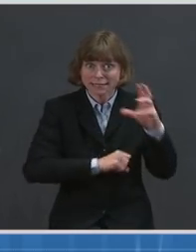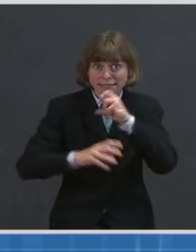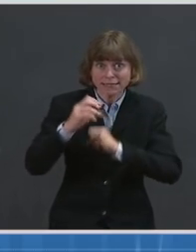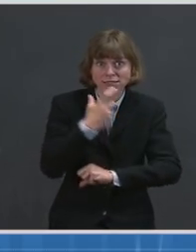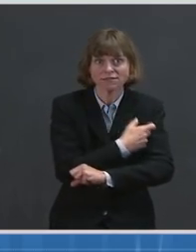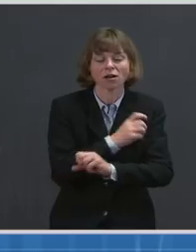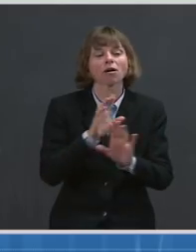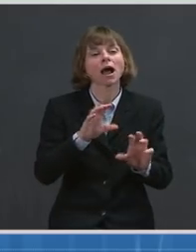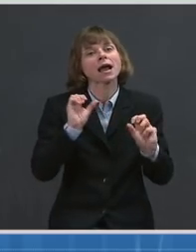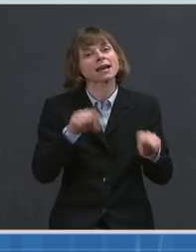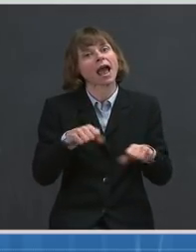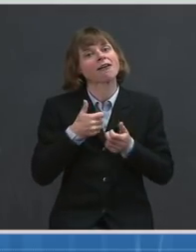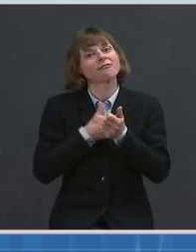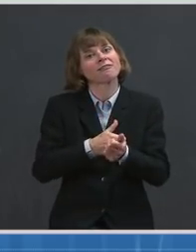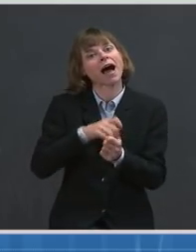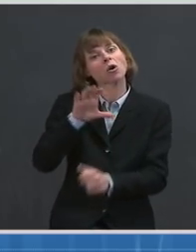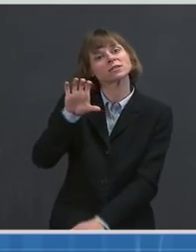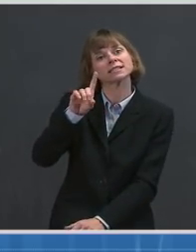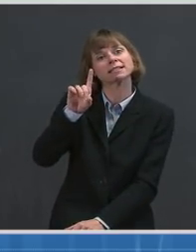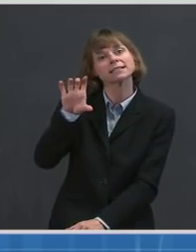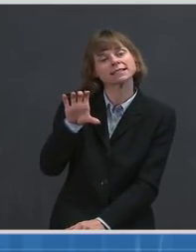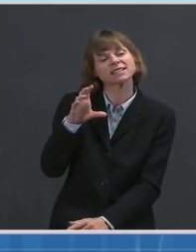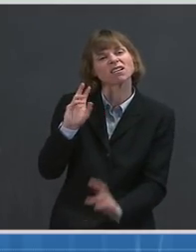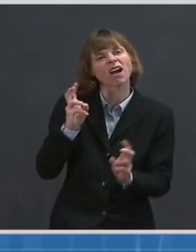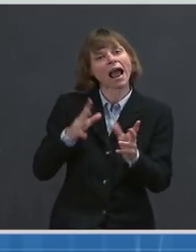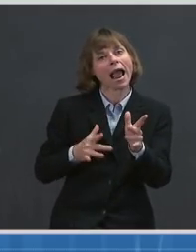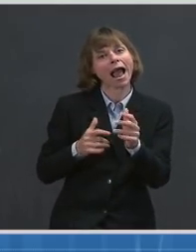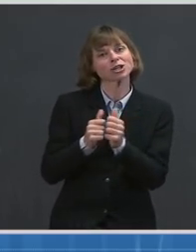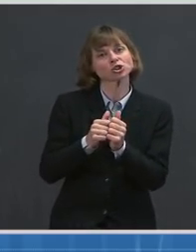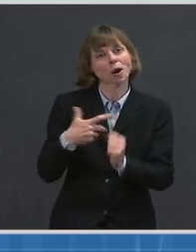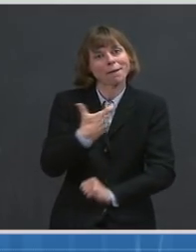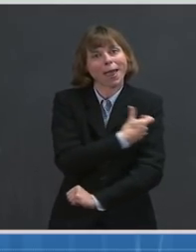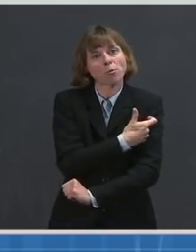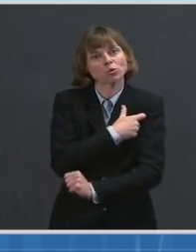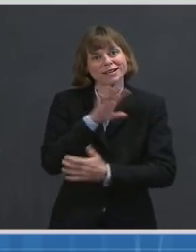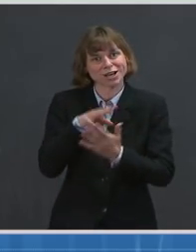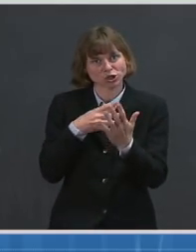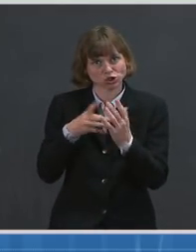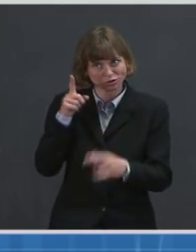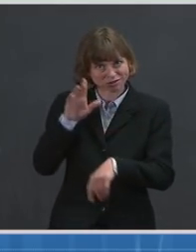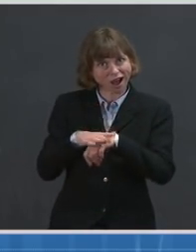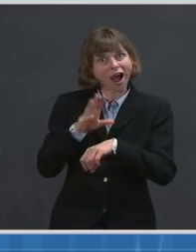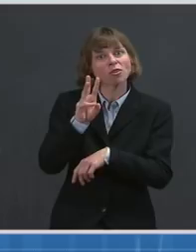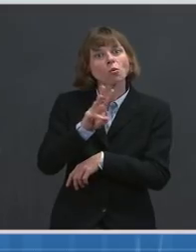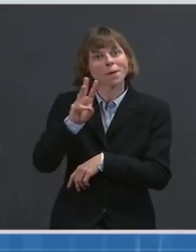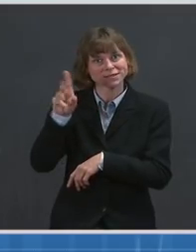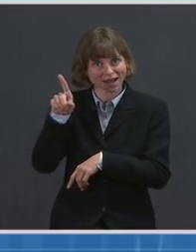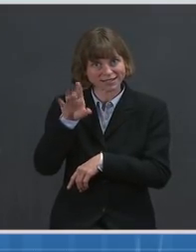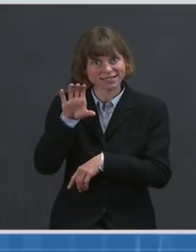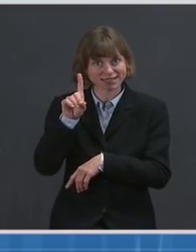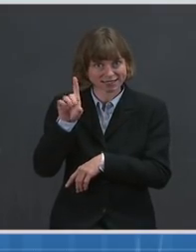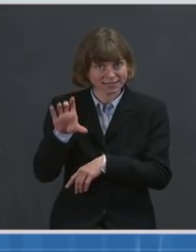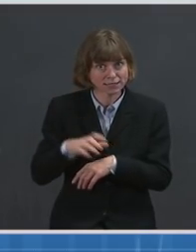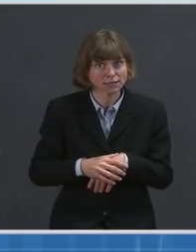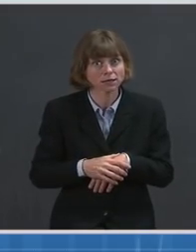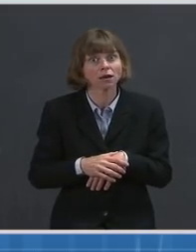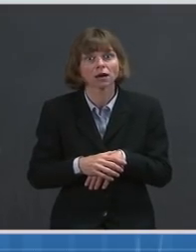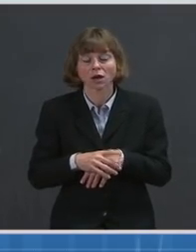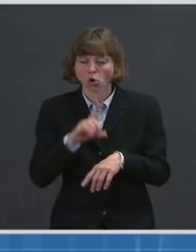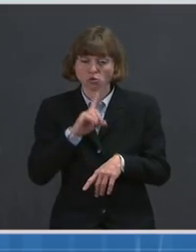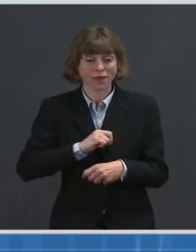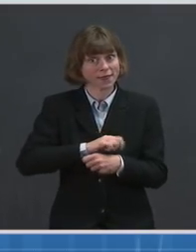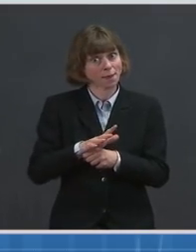immunization schedule available on the CDC website. This pandemic has taken so much from us already.